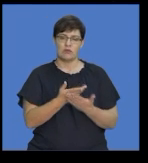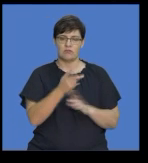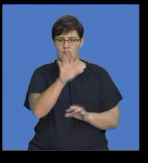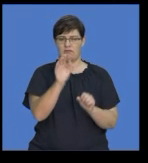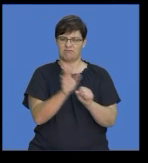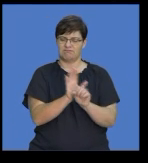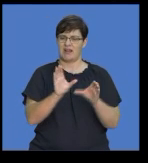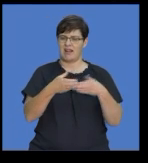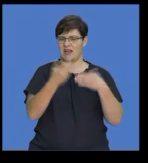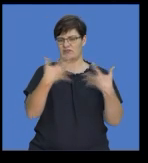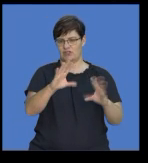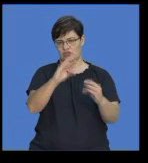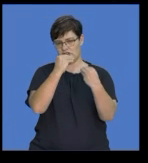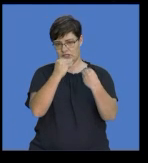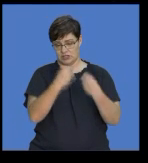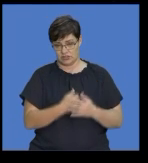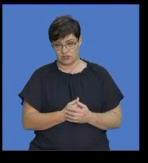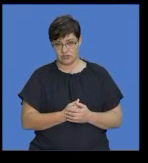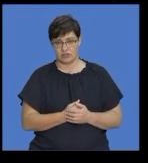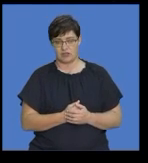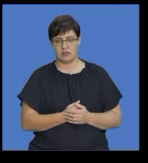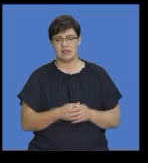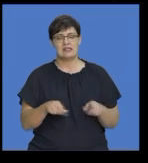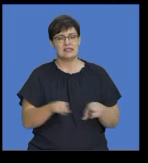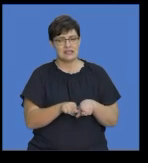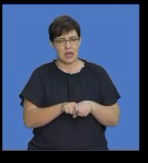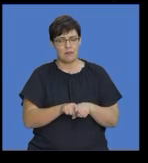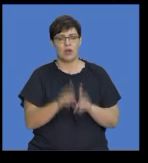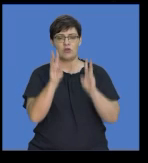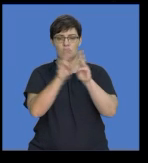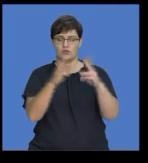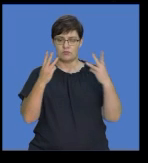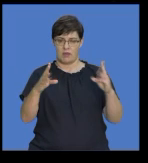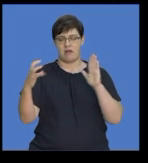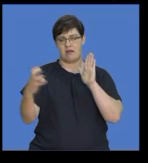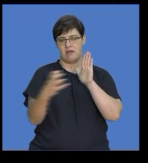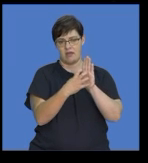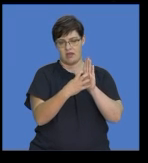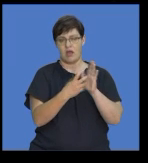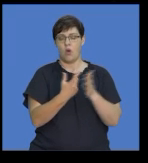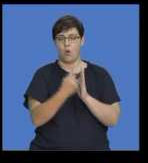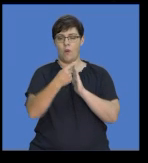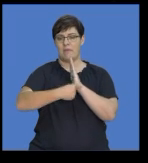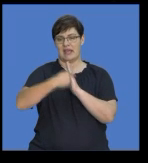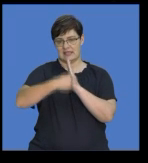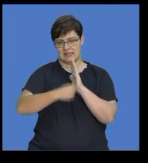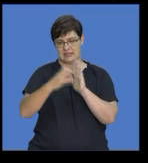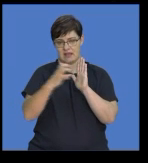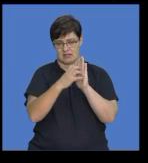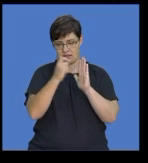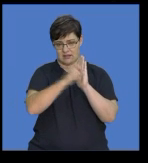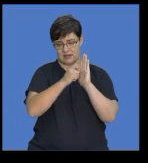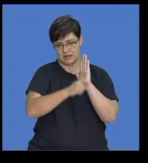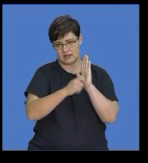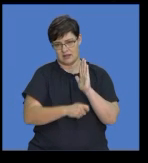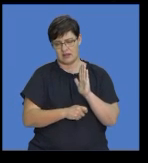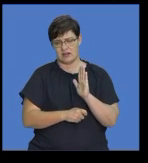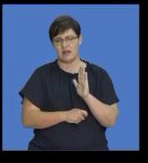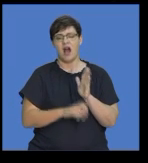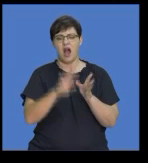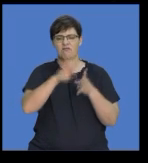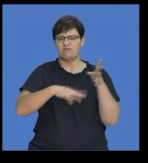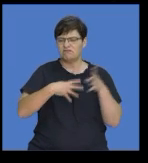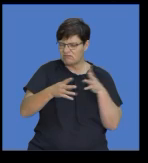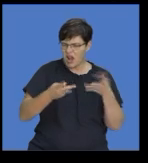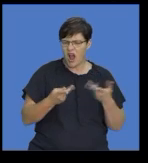covered in your classroom. And then you also have the newspaper article as well as the magazine article. And the formats are